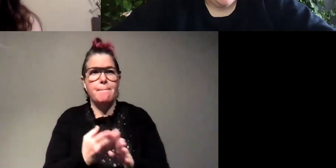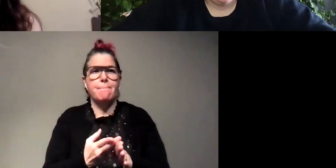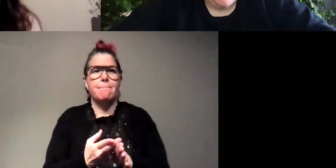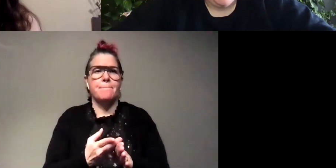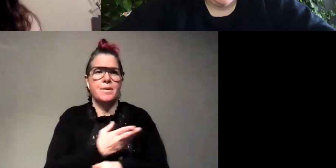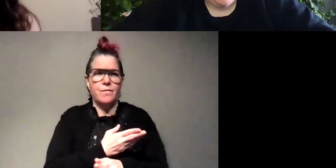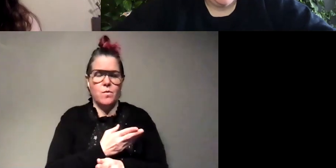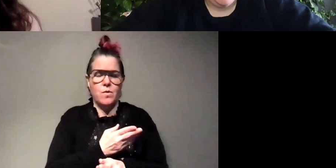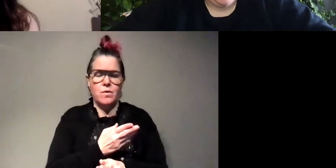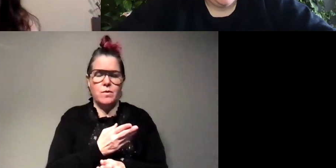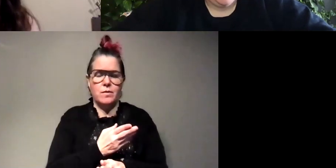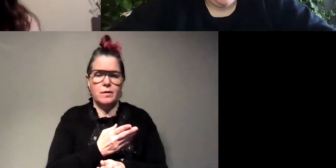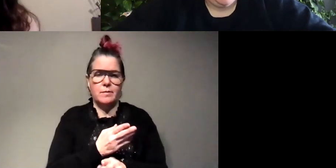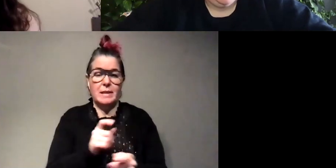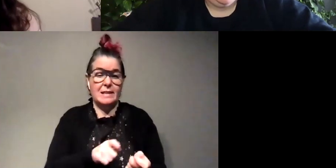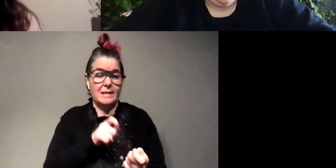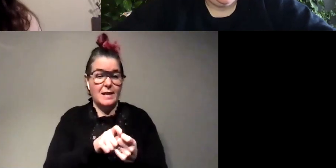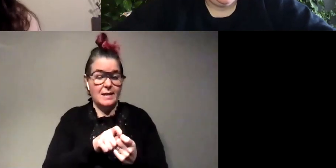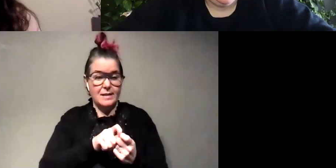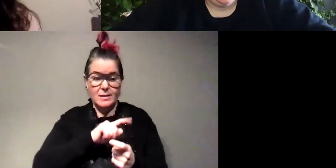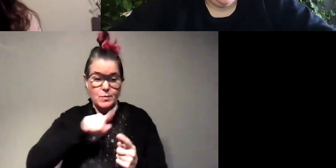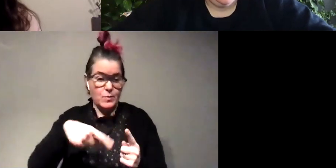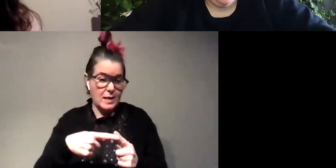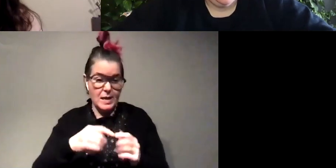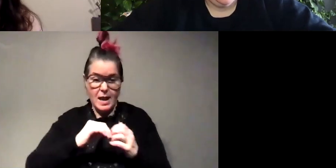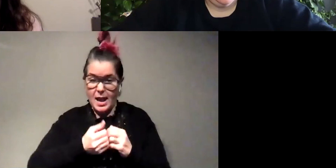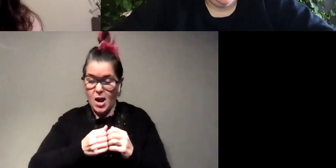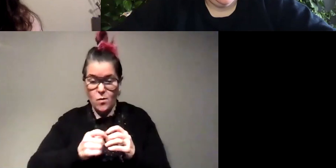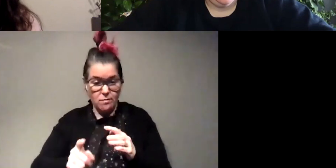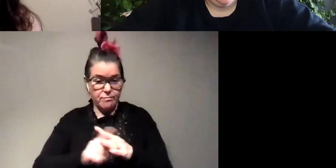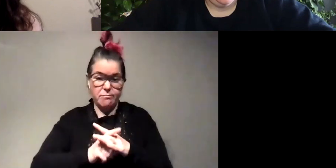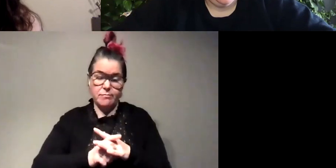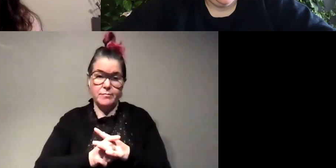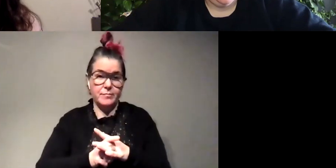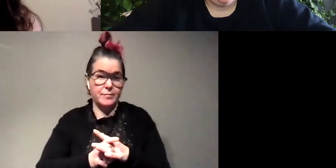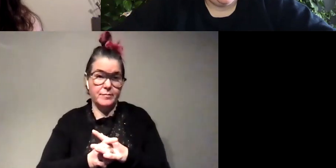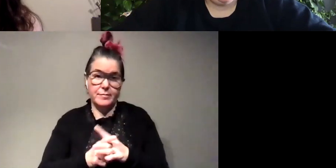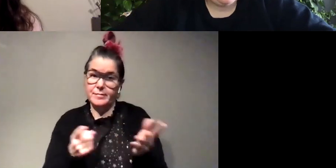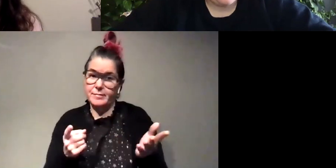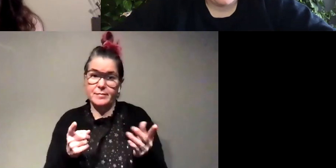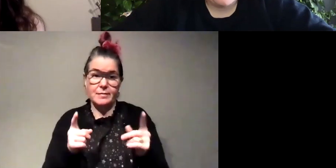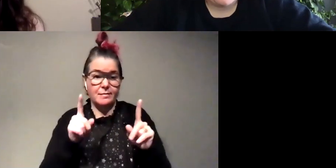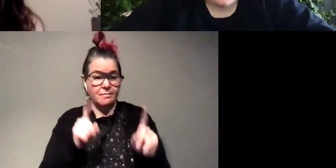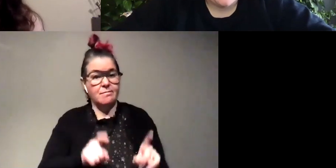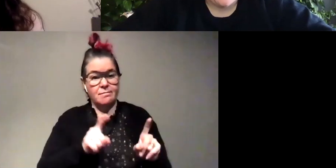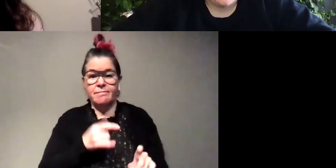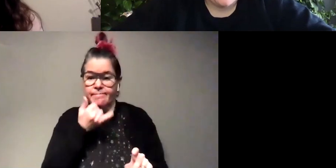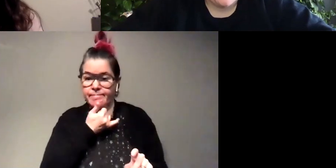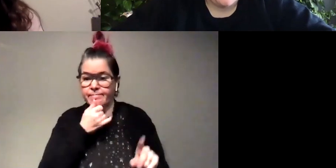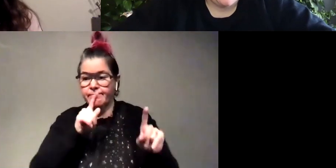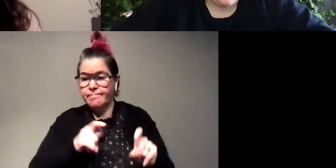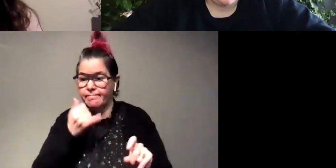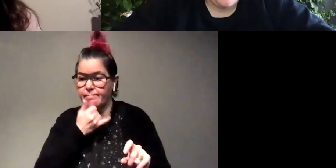um but exactly like how that happened kind of i think like trial and error type natural